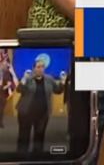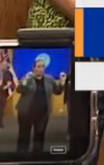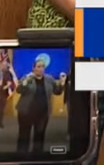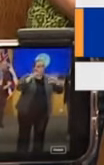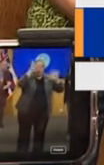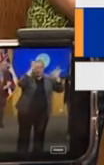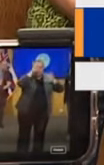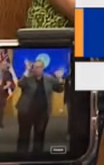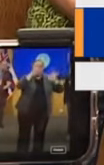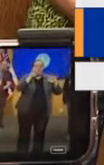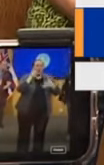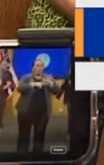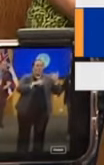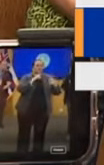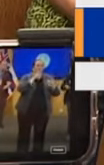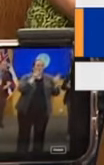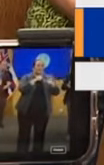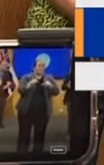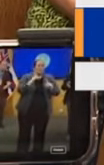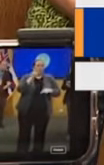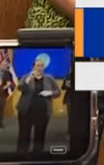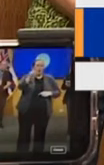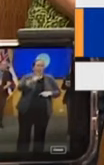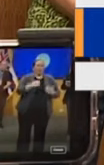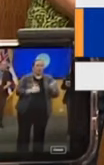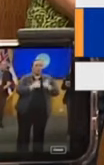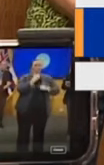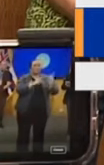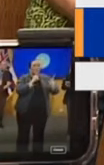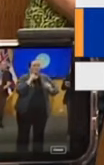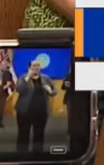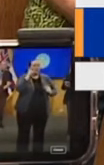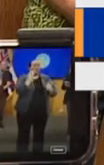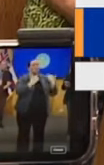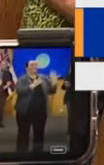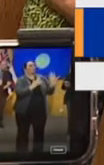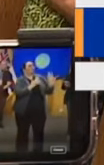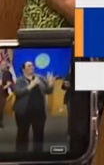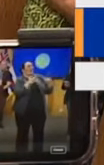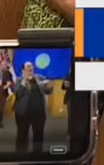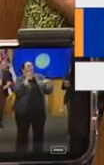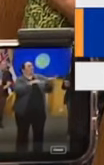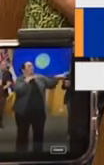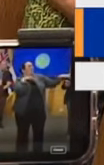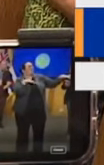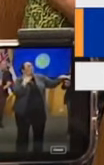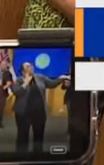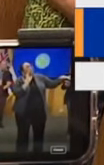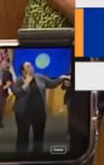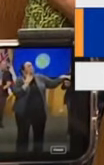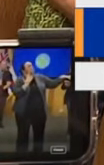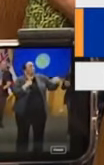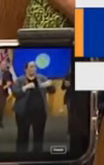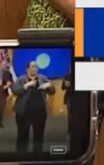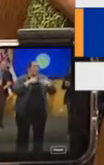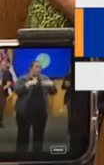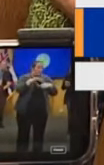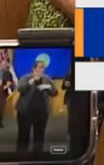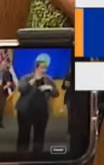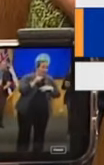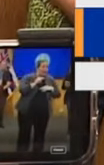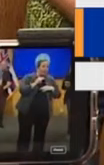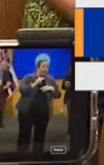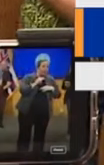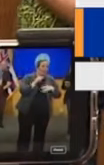So they think this is one of those situations where we'll wait it out for a couple hours like a traffic jam. I think once they find out